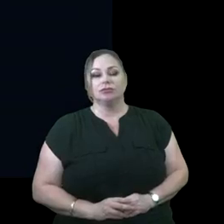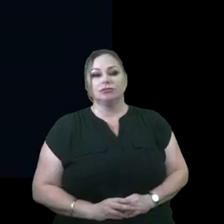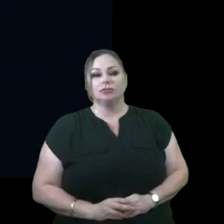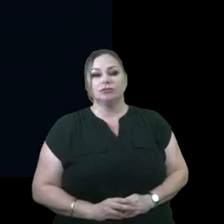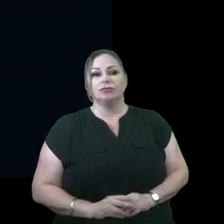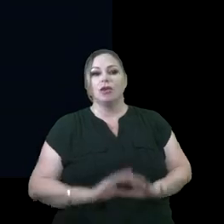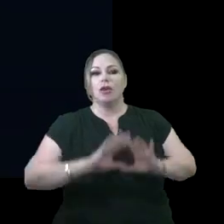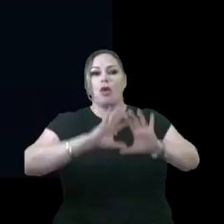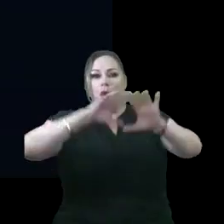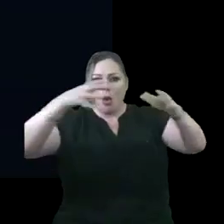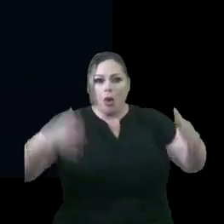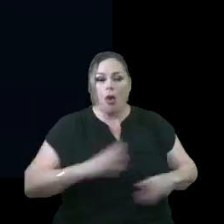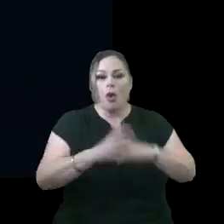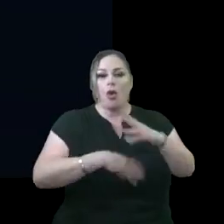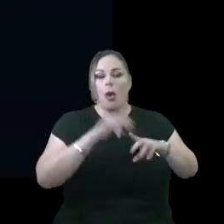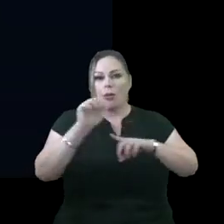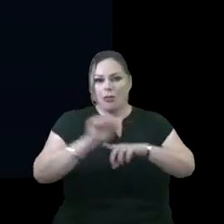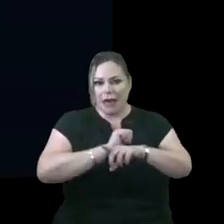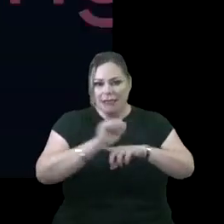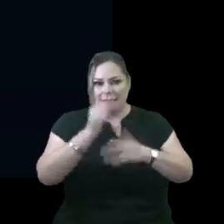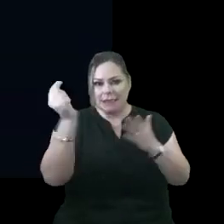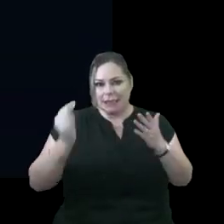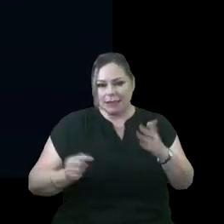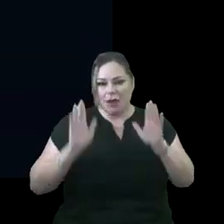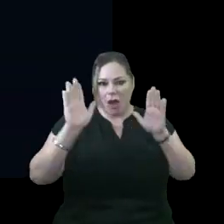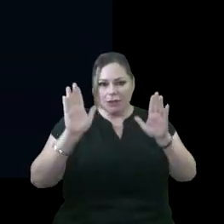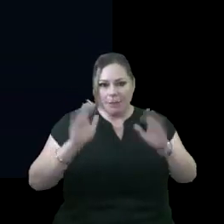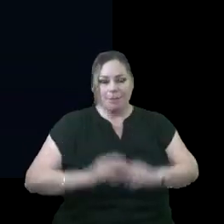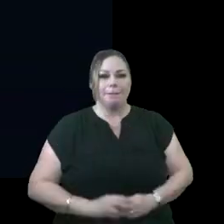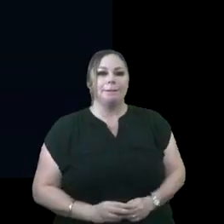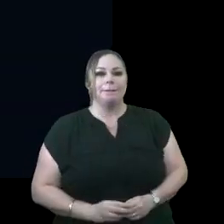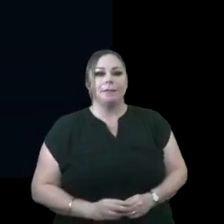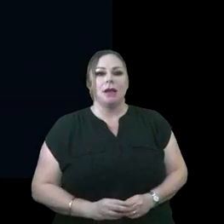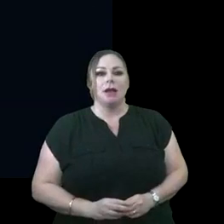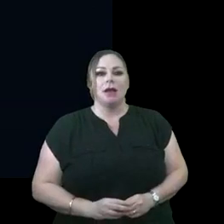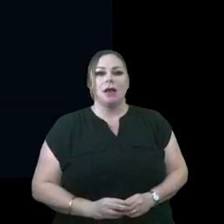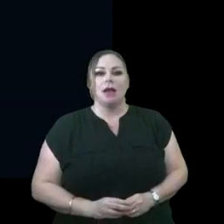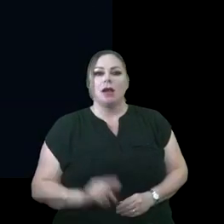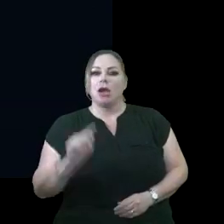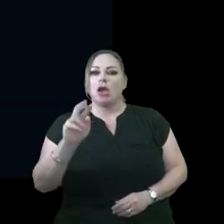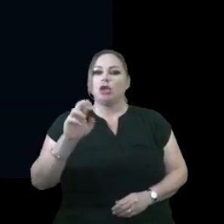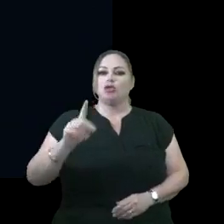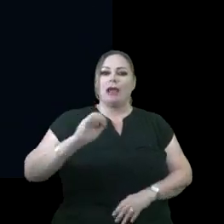Global practices. Awesome. Trend setting.